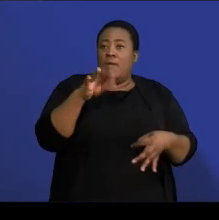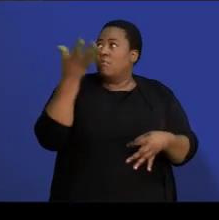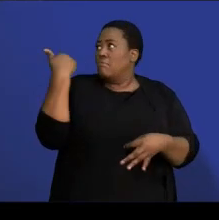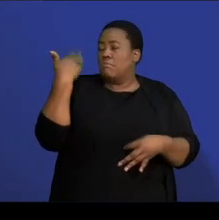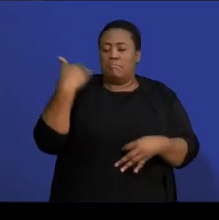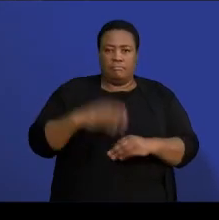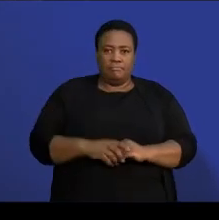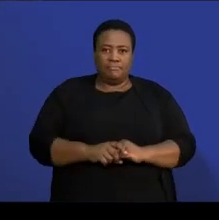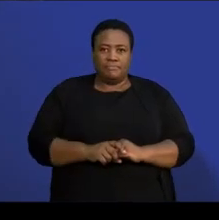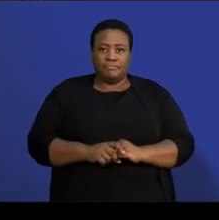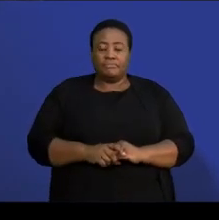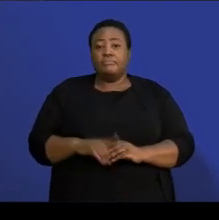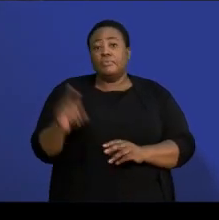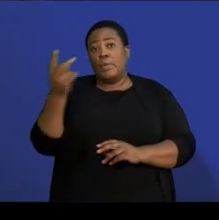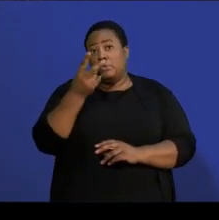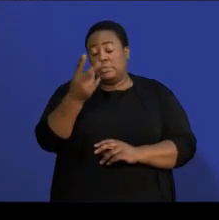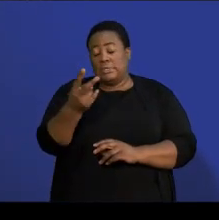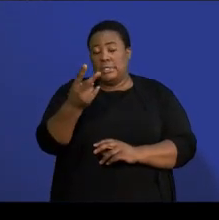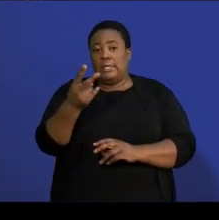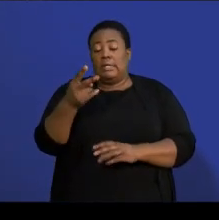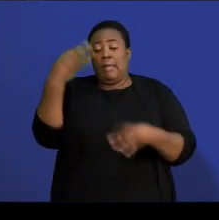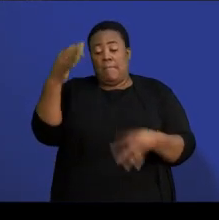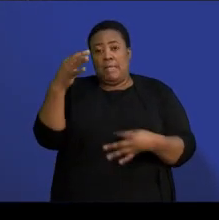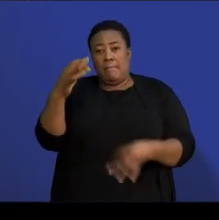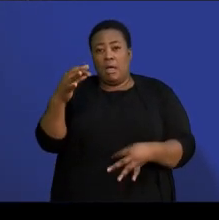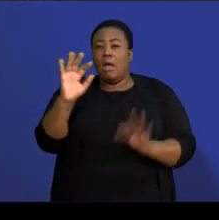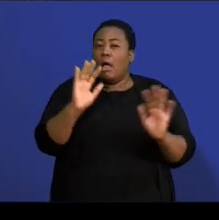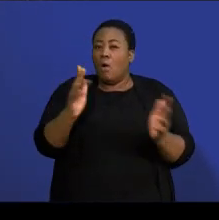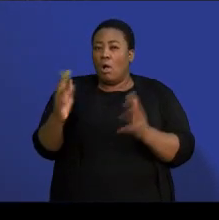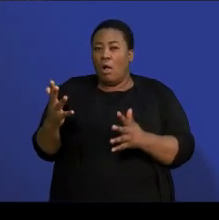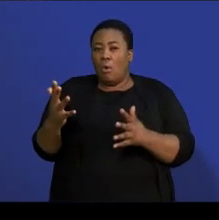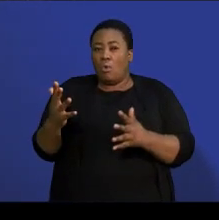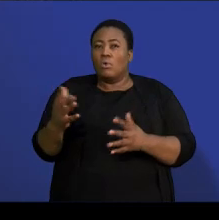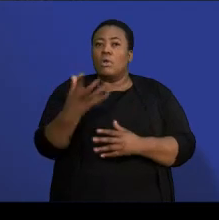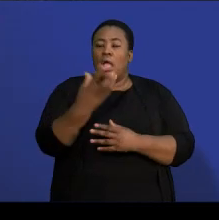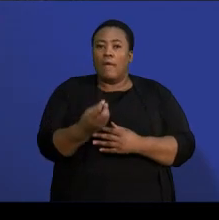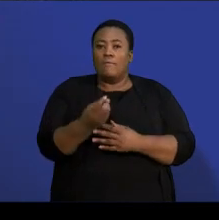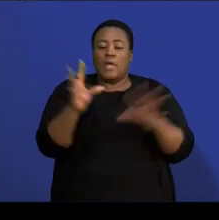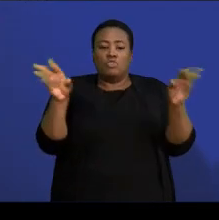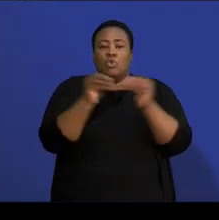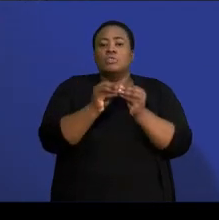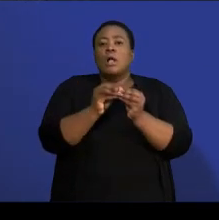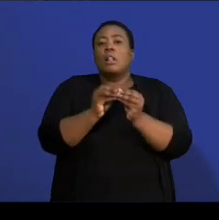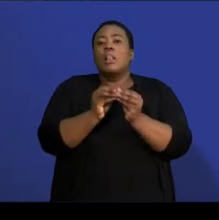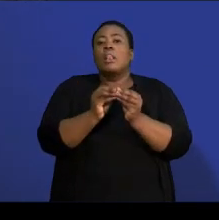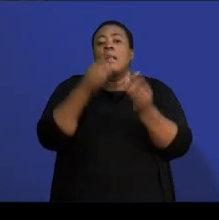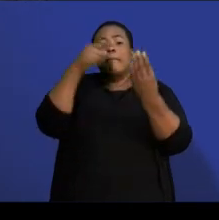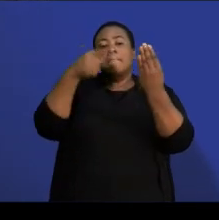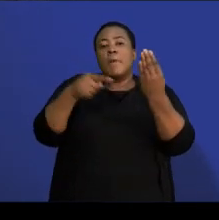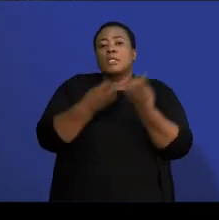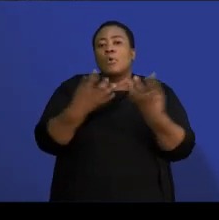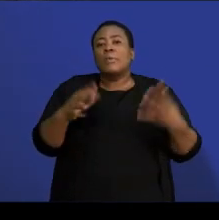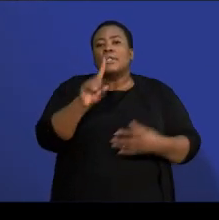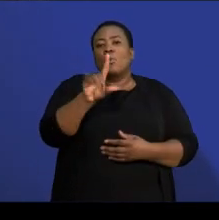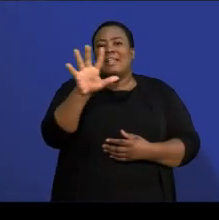So as you can see, what the paper looks like is it carries 150 marks. So roughly, if you look at 150